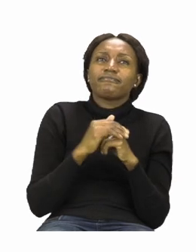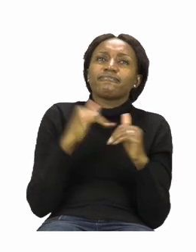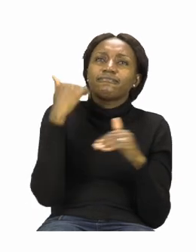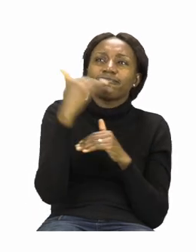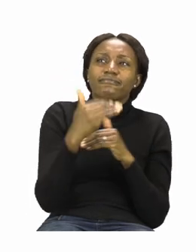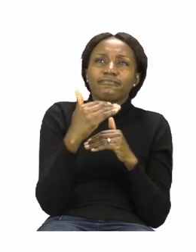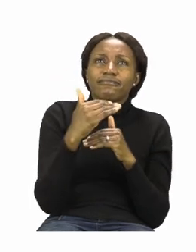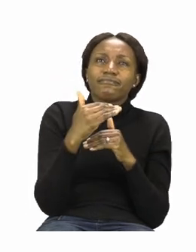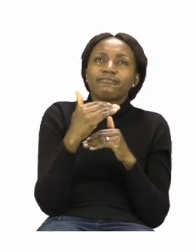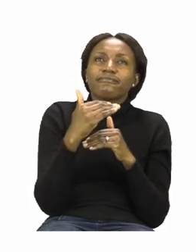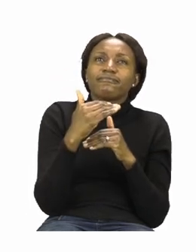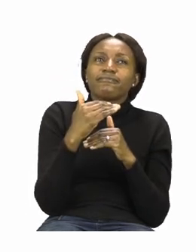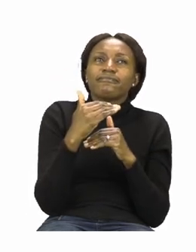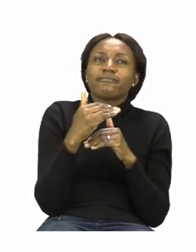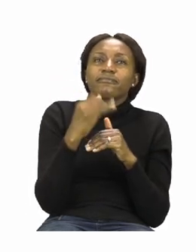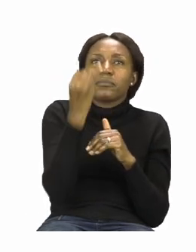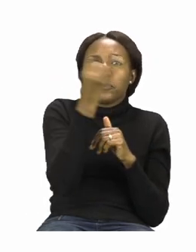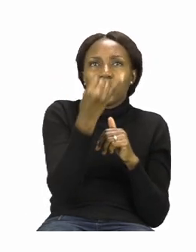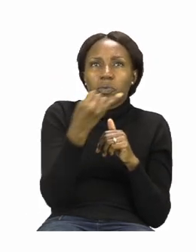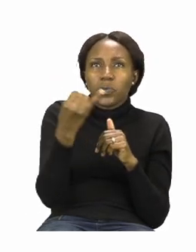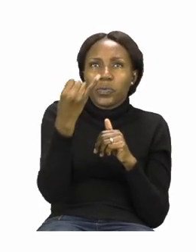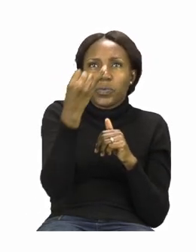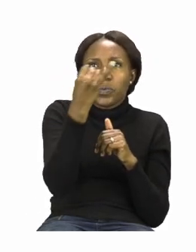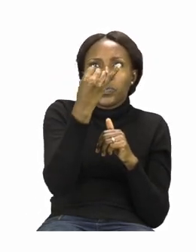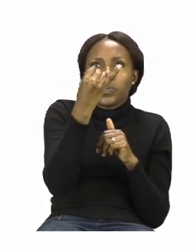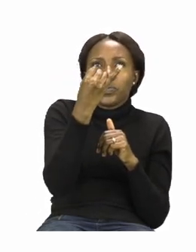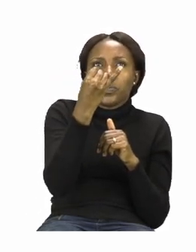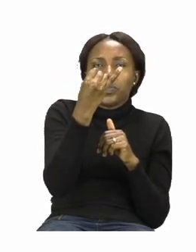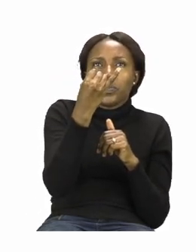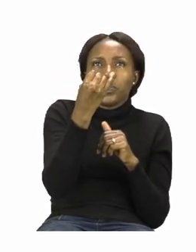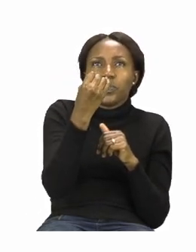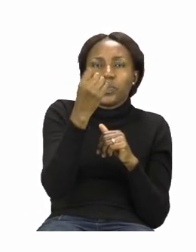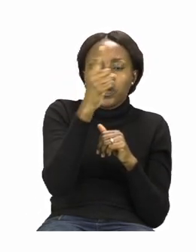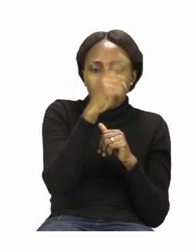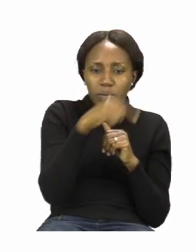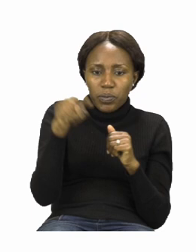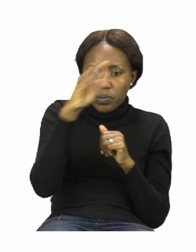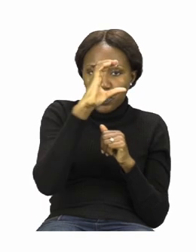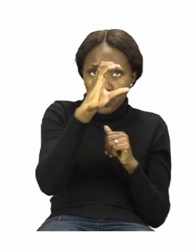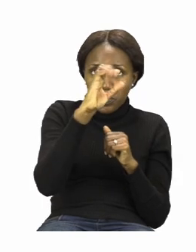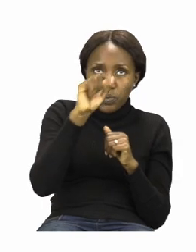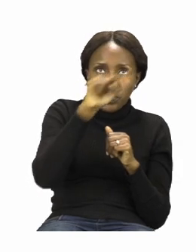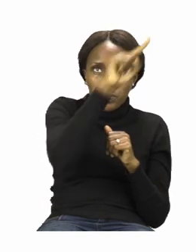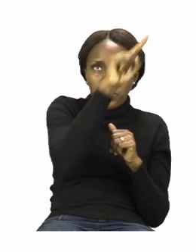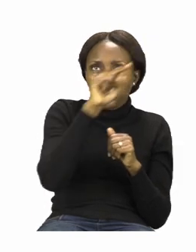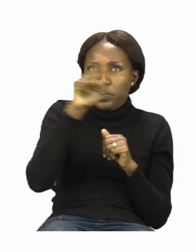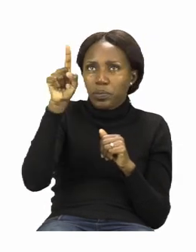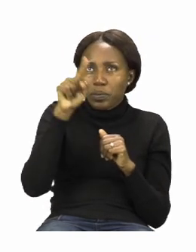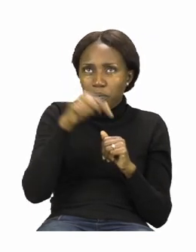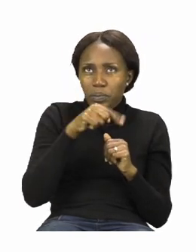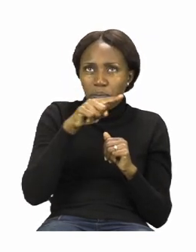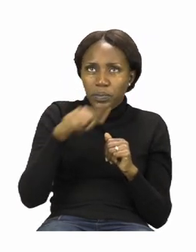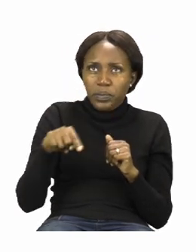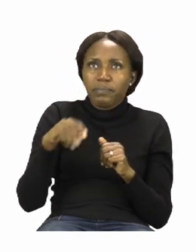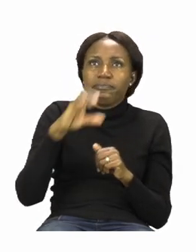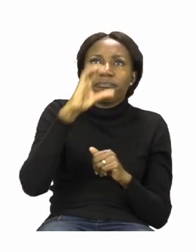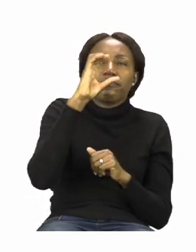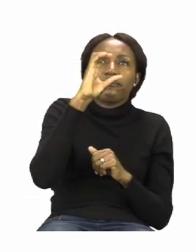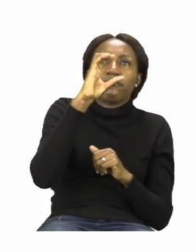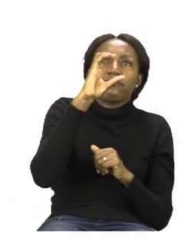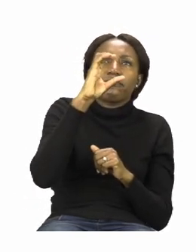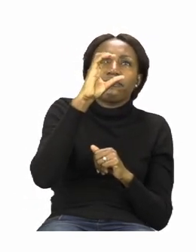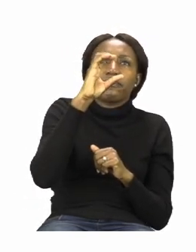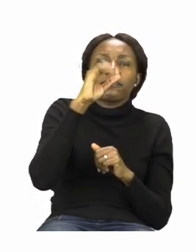you are going to draw a line from the circle to the images with the letter